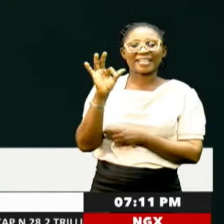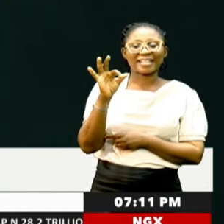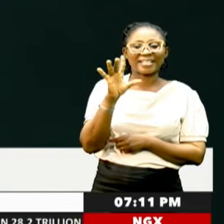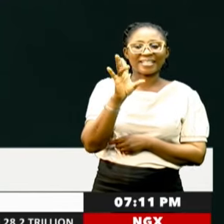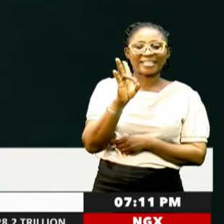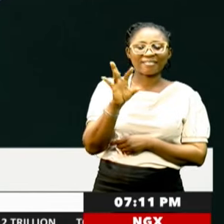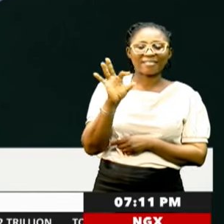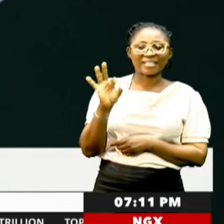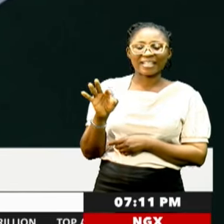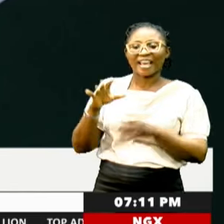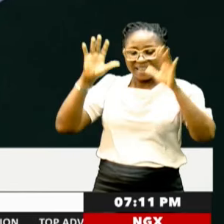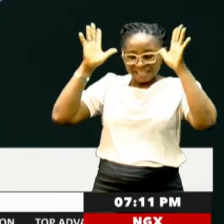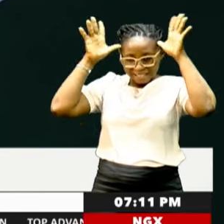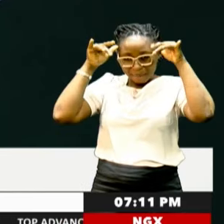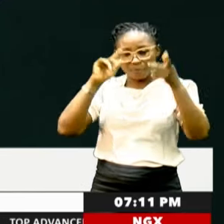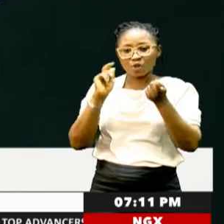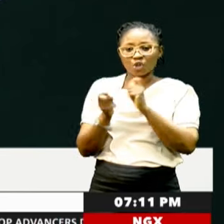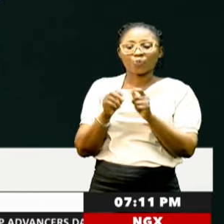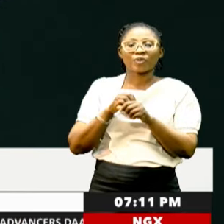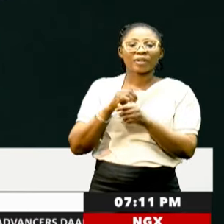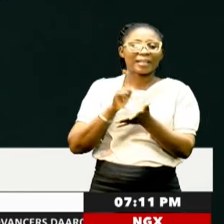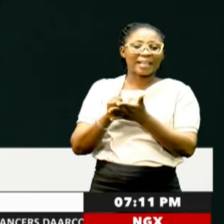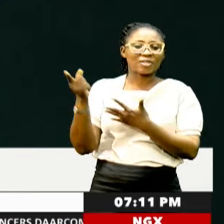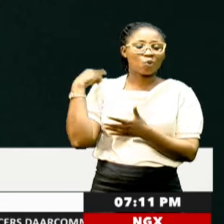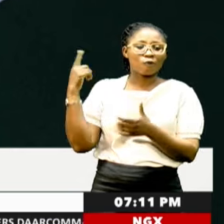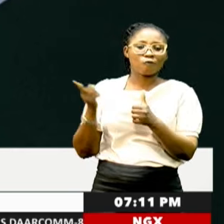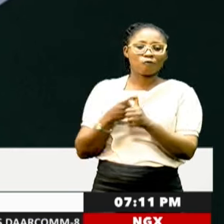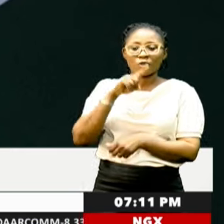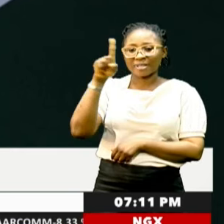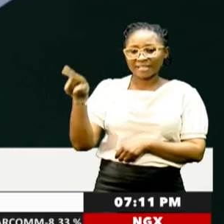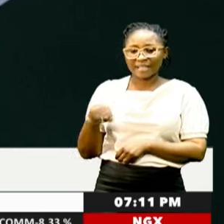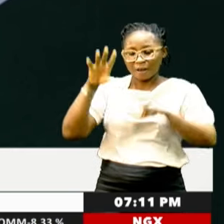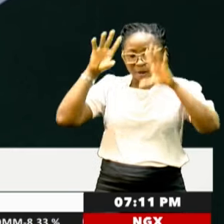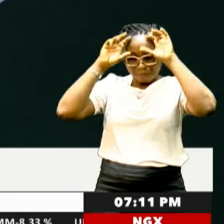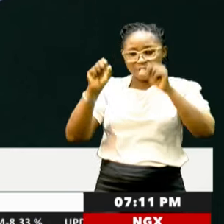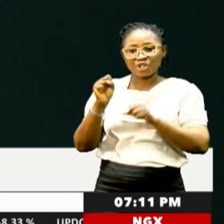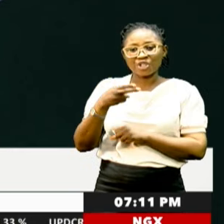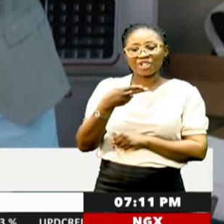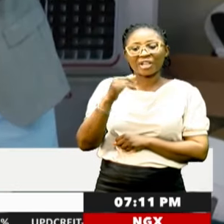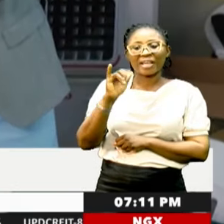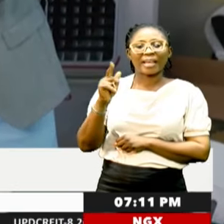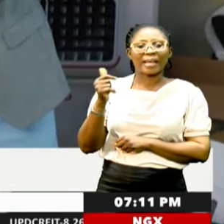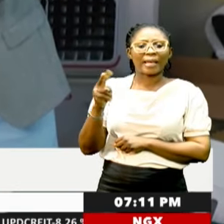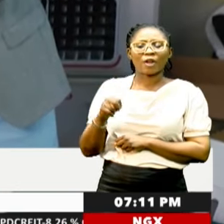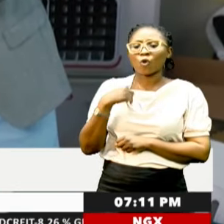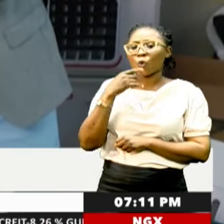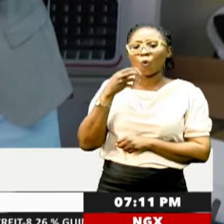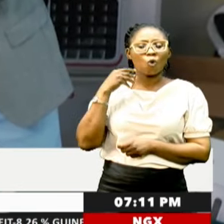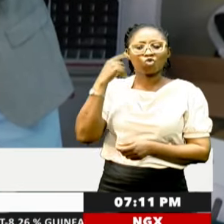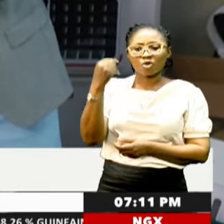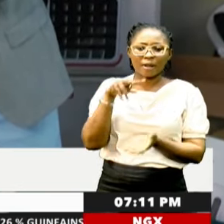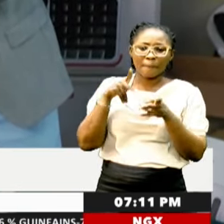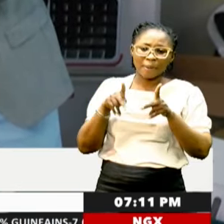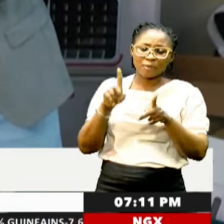Islamic Revolution. In last week's first runoff, Pazashkian, who was the only reformist permitter to stand,